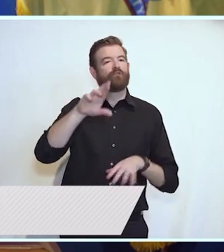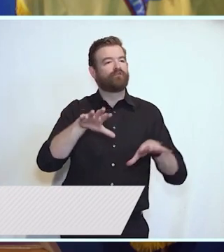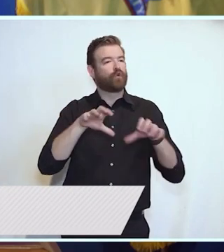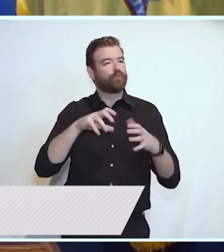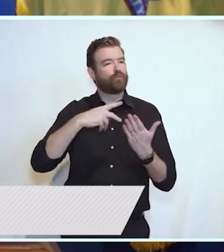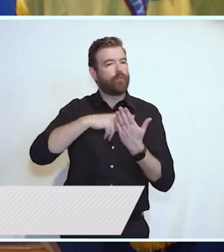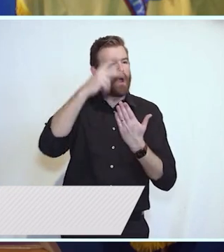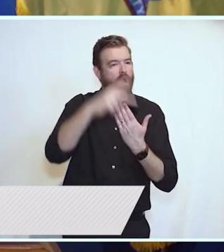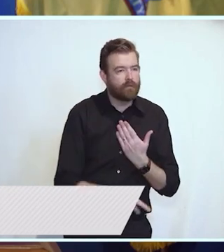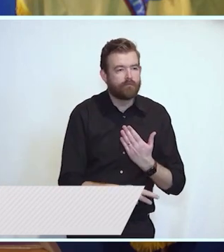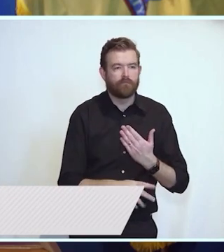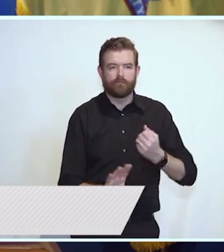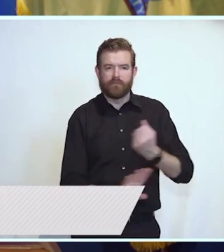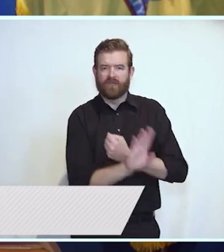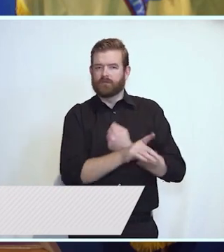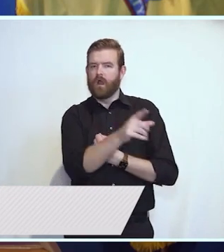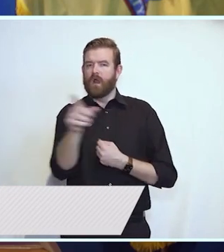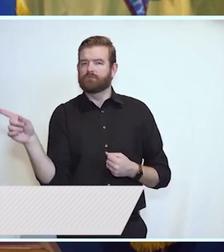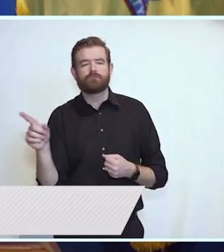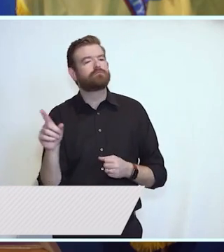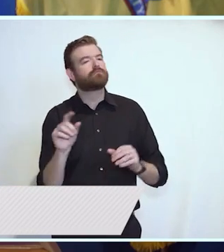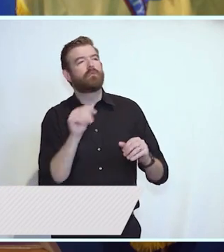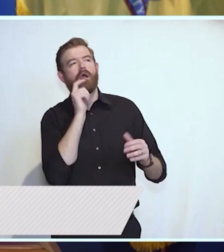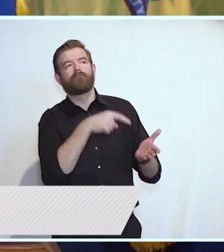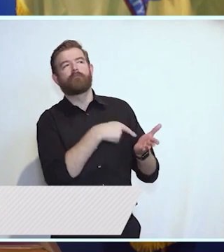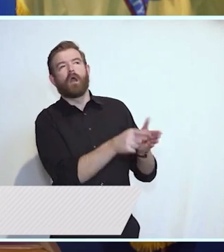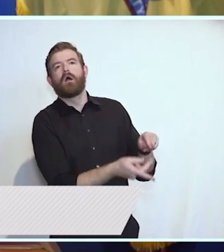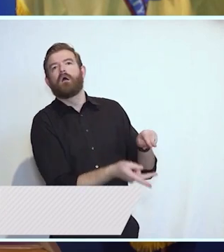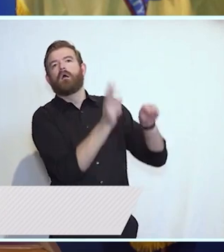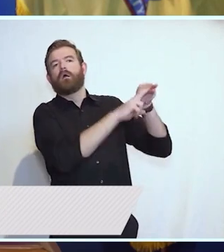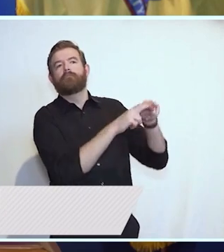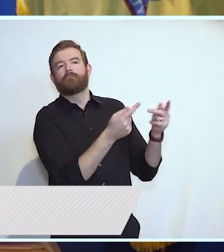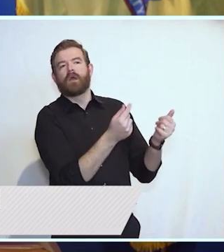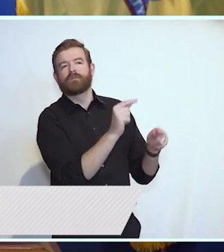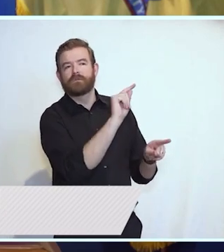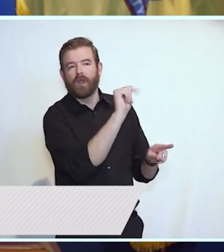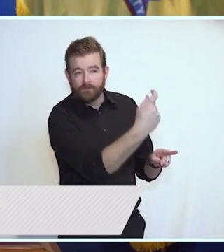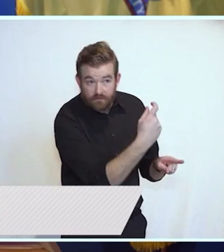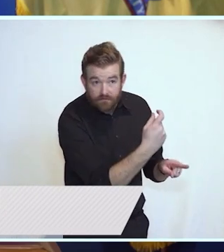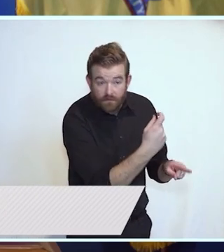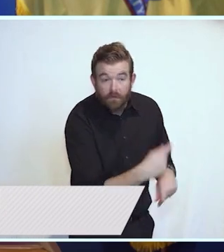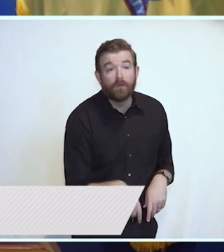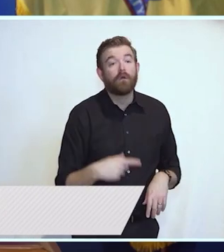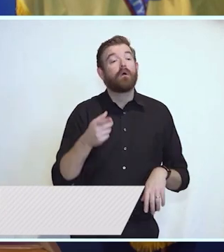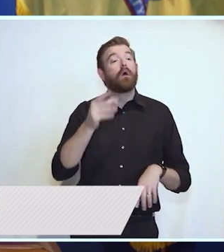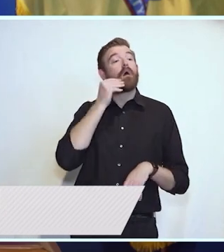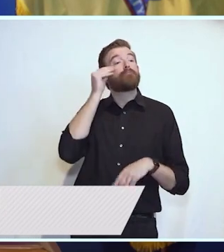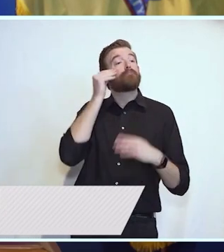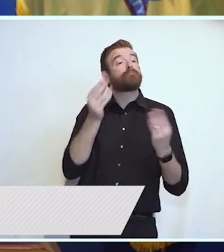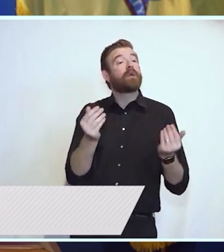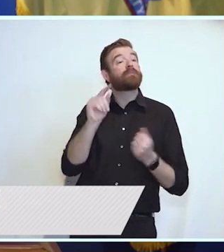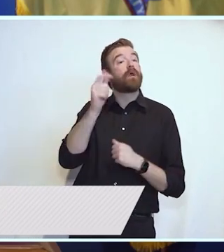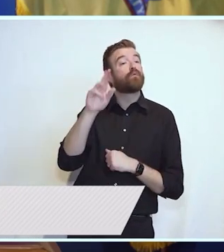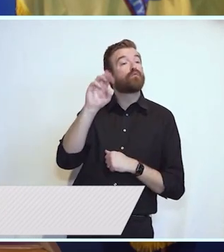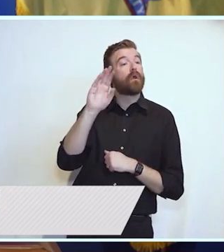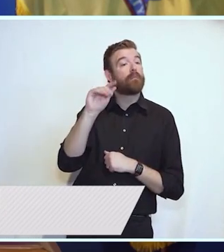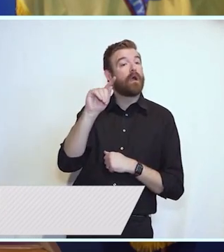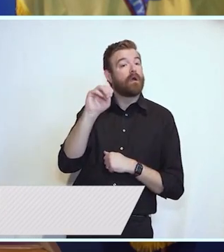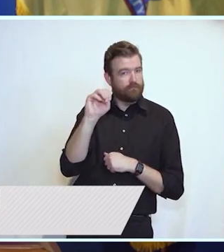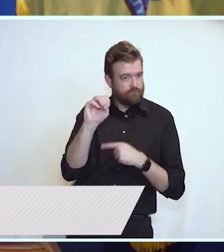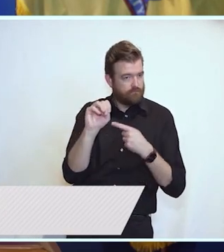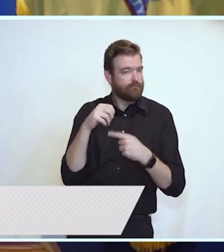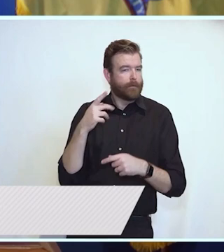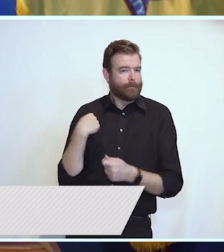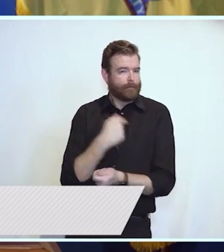tax rebate. In this past year, we delivered tax rebates of up to $500 to nearly 700,000